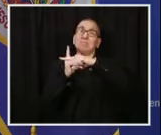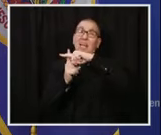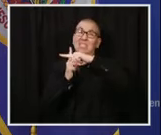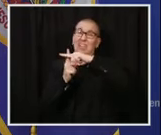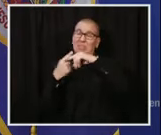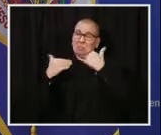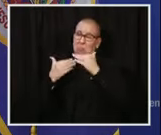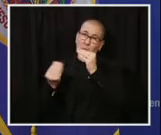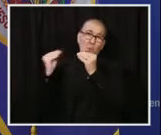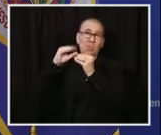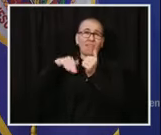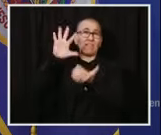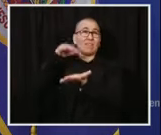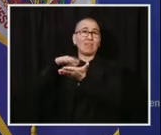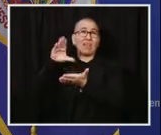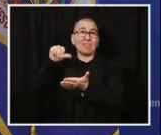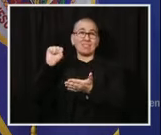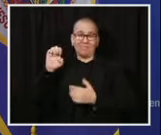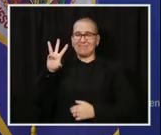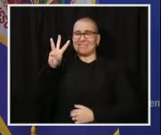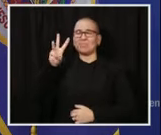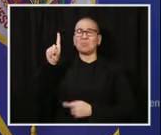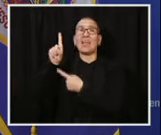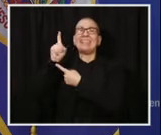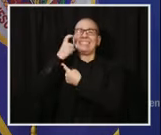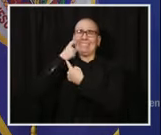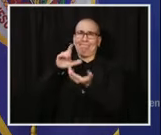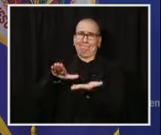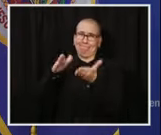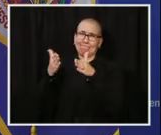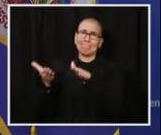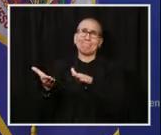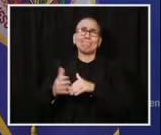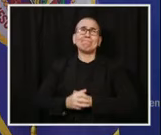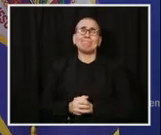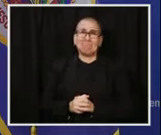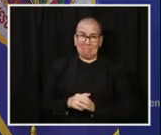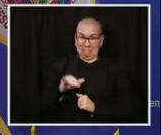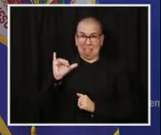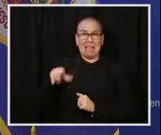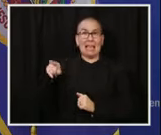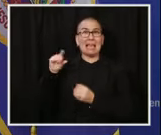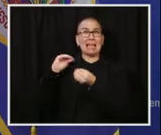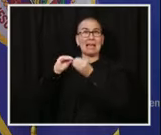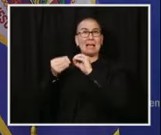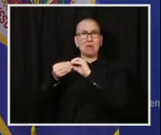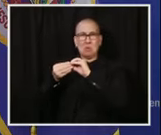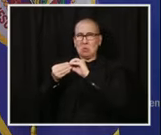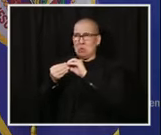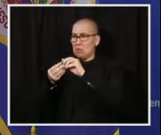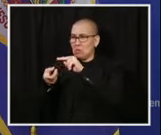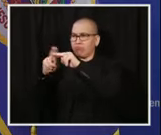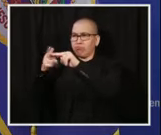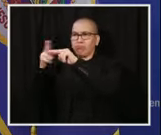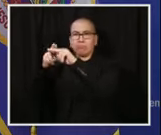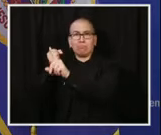of our neighbors die. That has been an unrelenting and heartbreaking math that has been going on for quite some time.